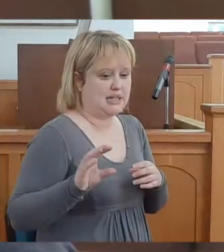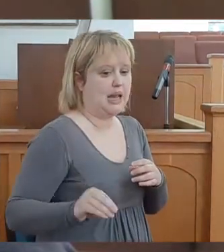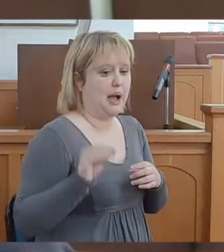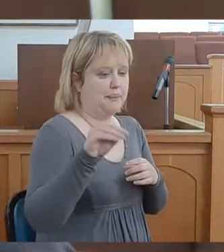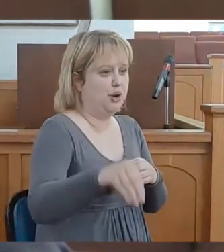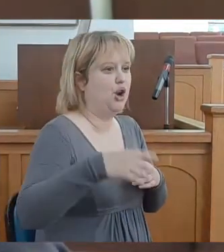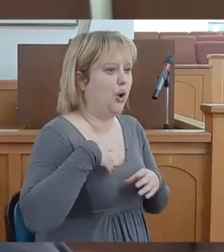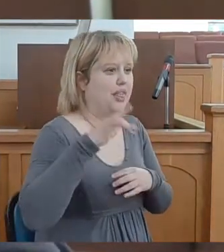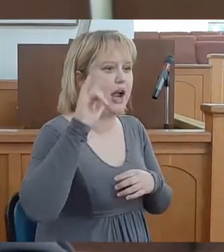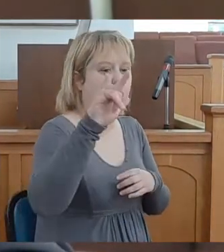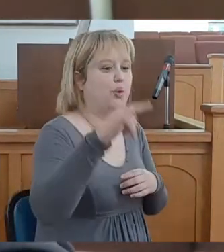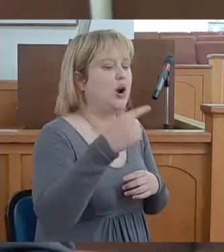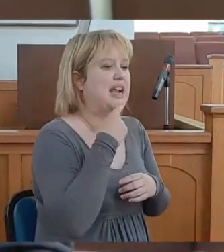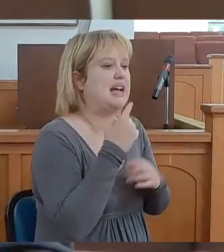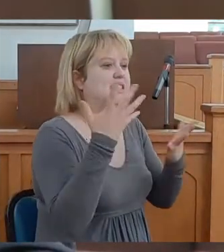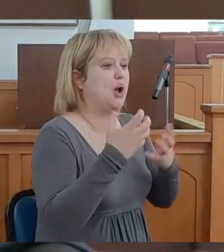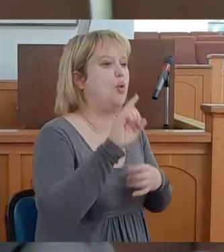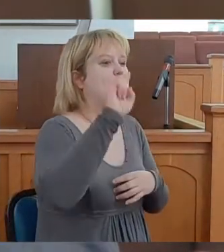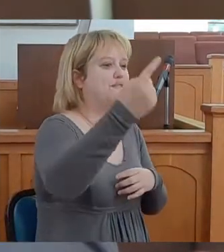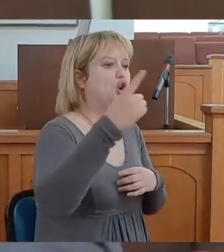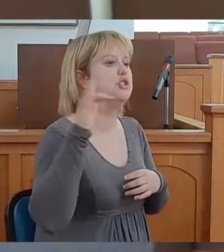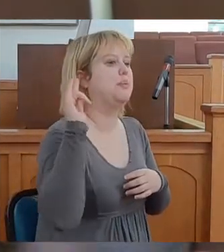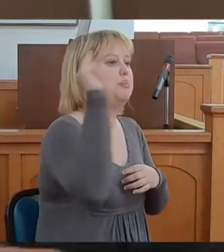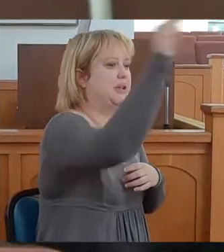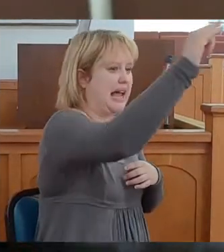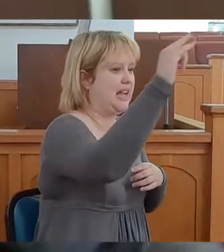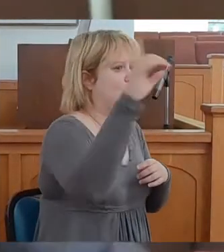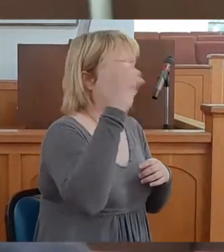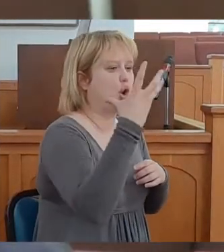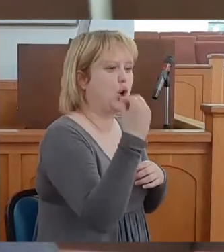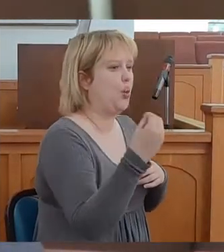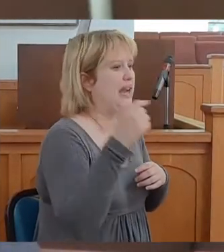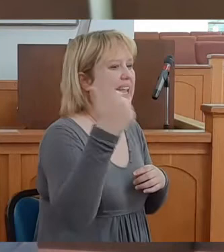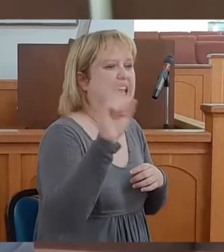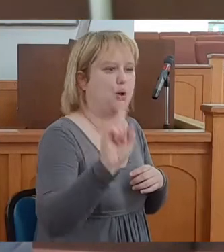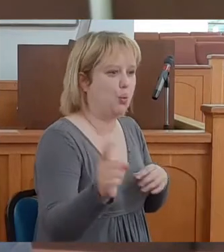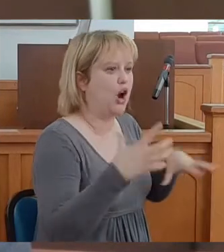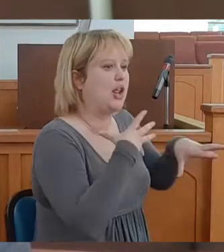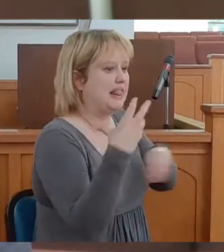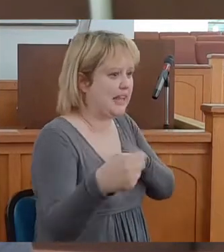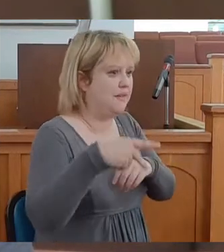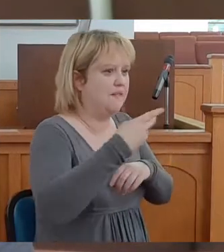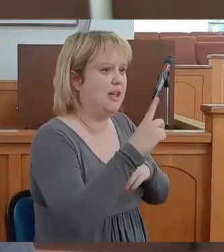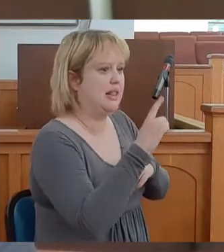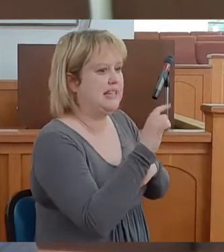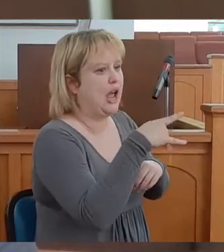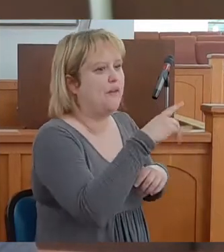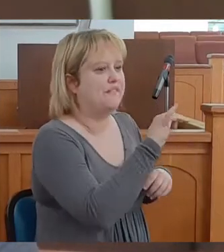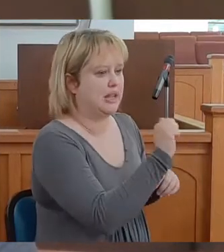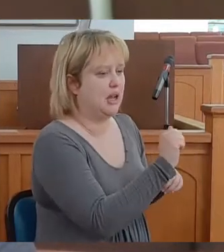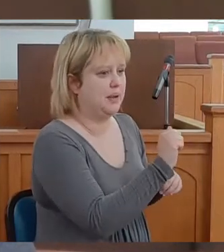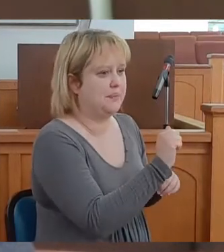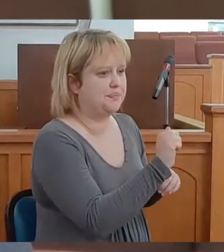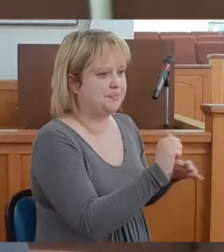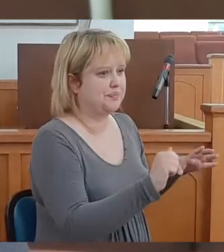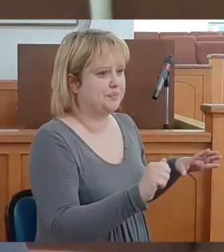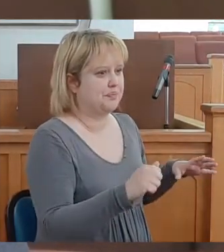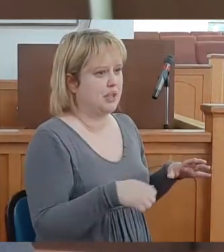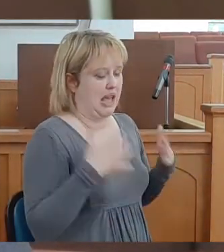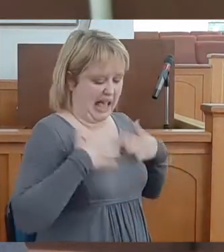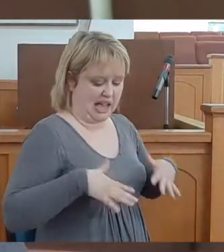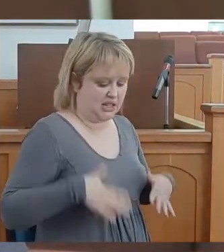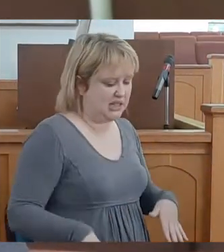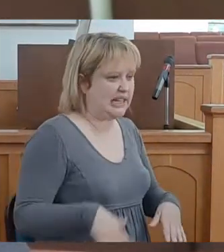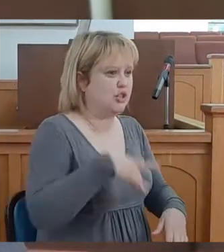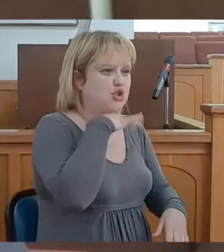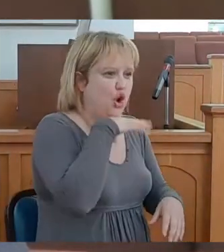the airport and said, I want the first plane going anywhere leaving Philadelphia. I shook the dust off